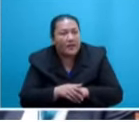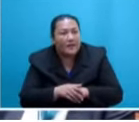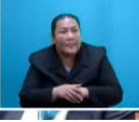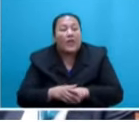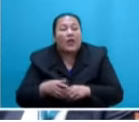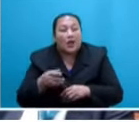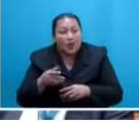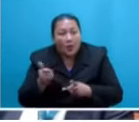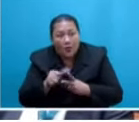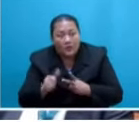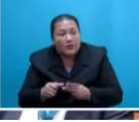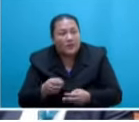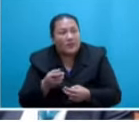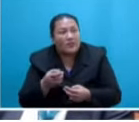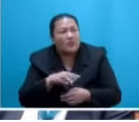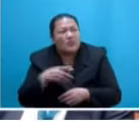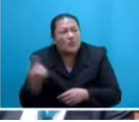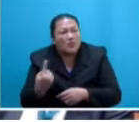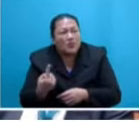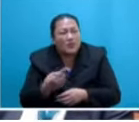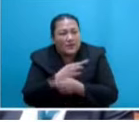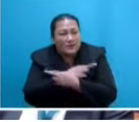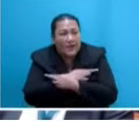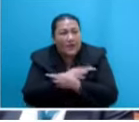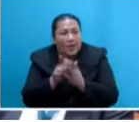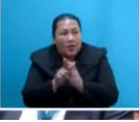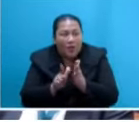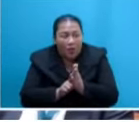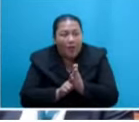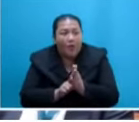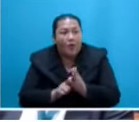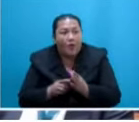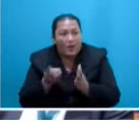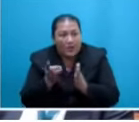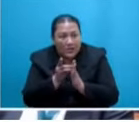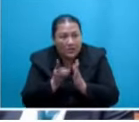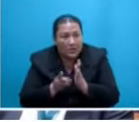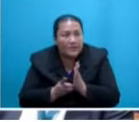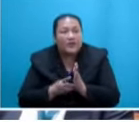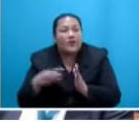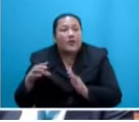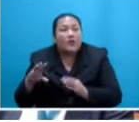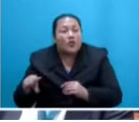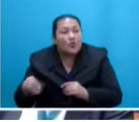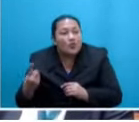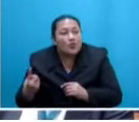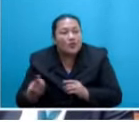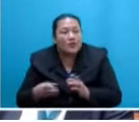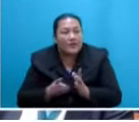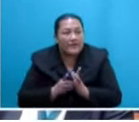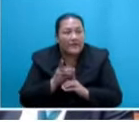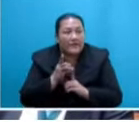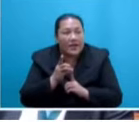law, for human rights, good governance and democracy, but to those who have developed a trait of governing by the use of